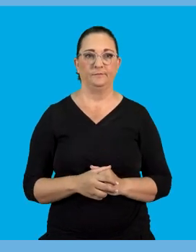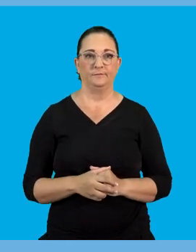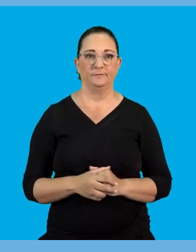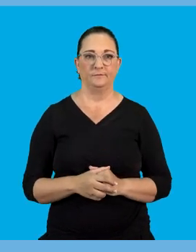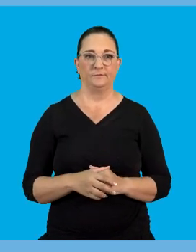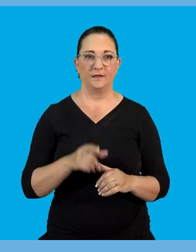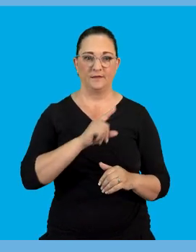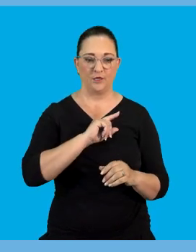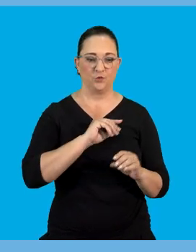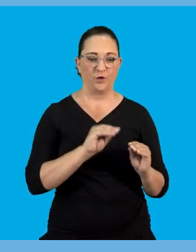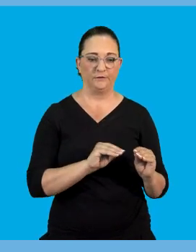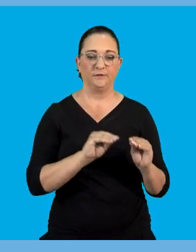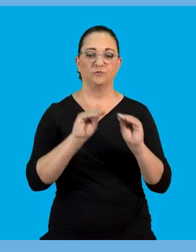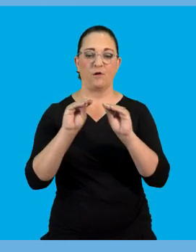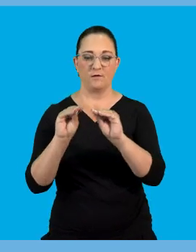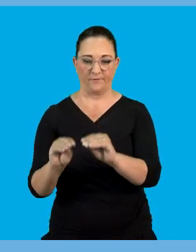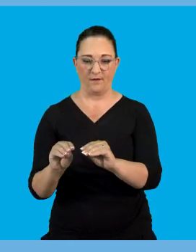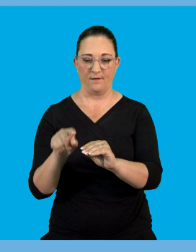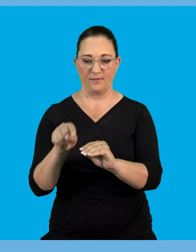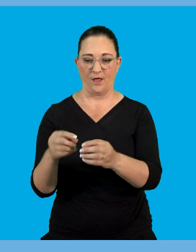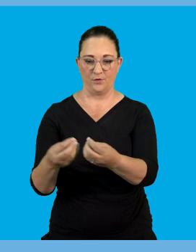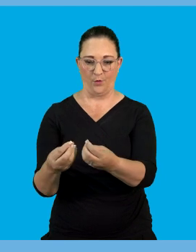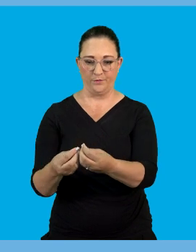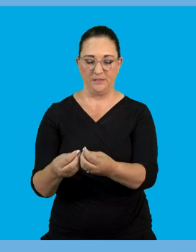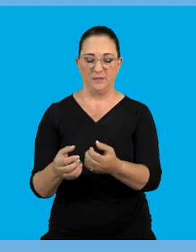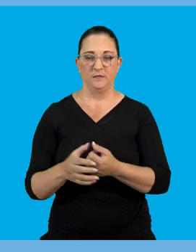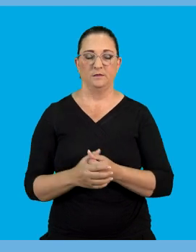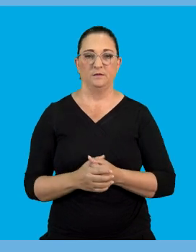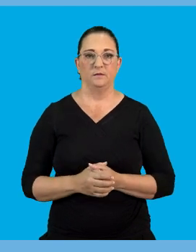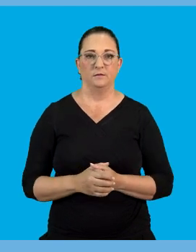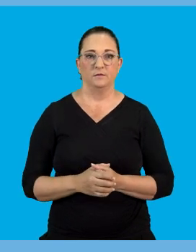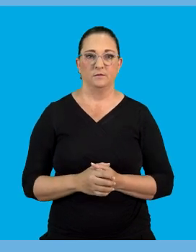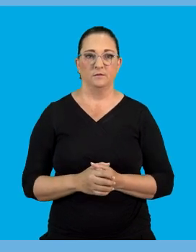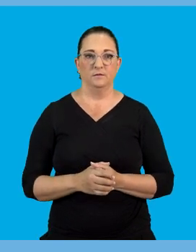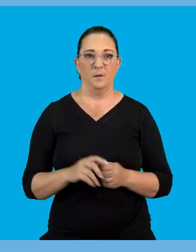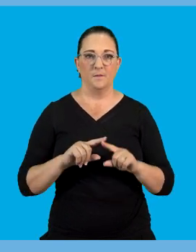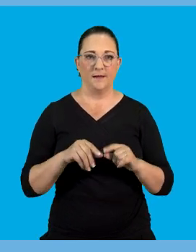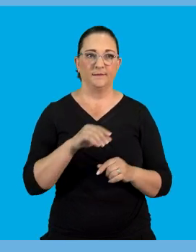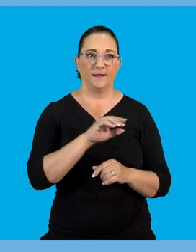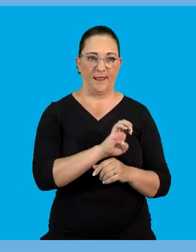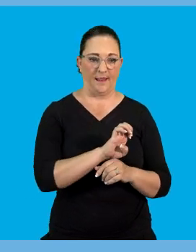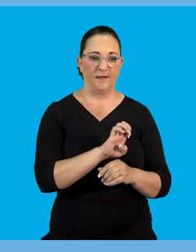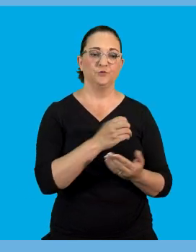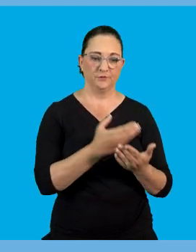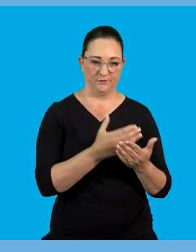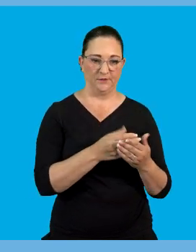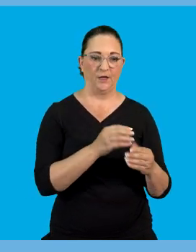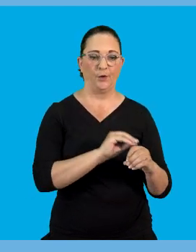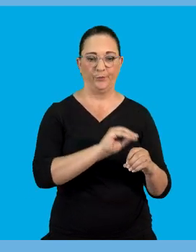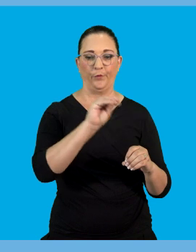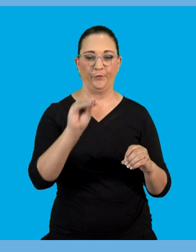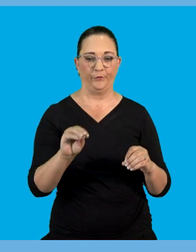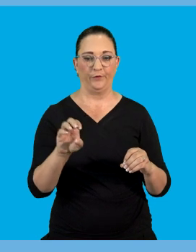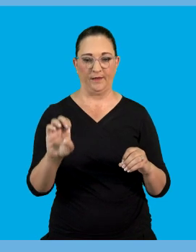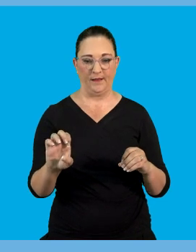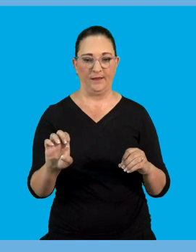one object to the other they are being transferred to the other object. However electrons can also transfer from one